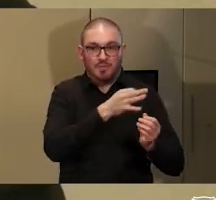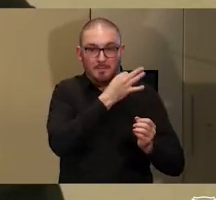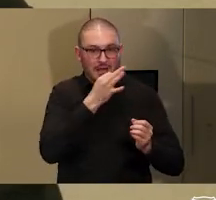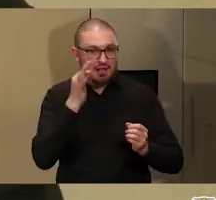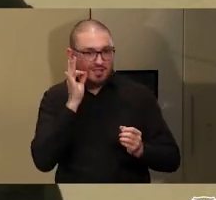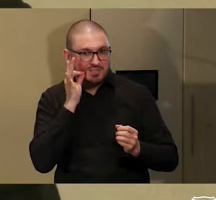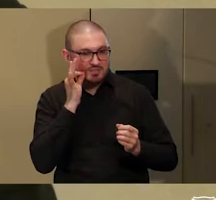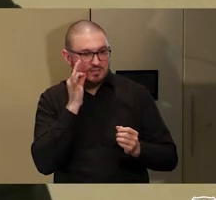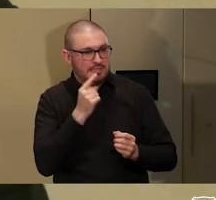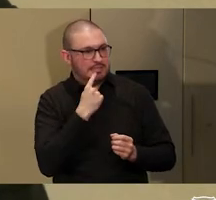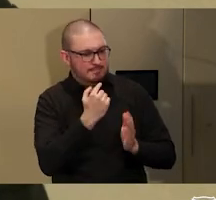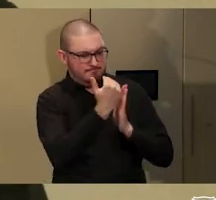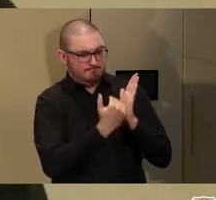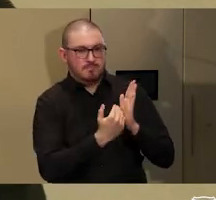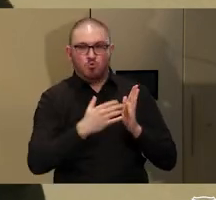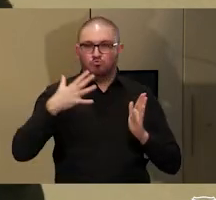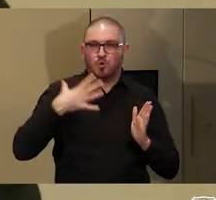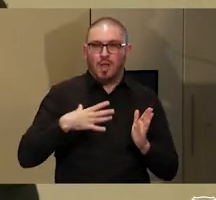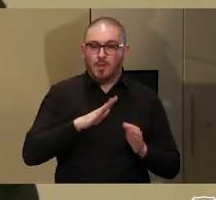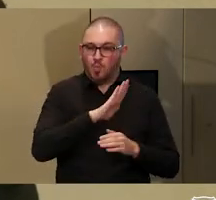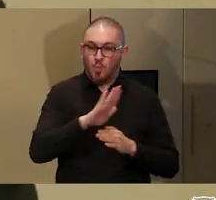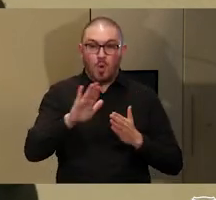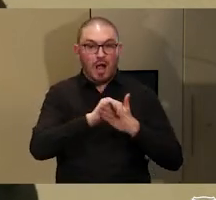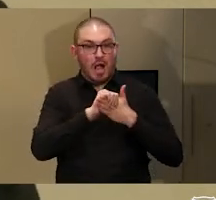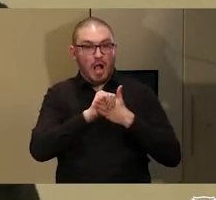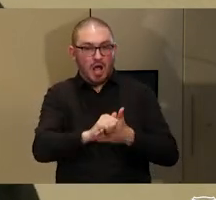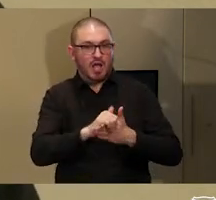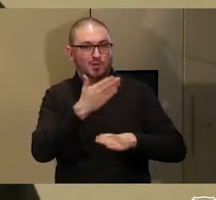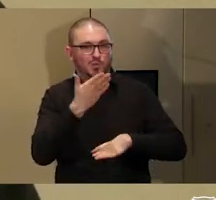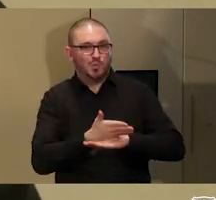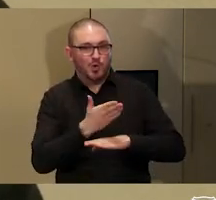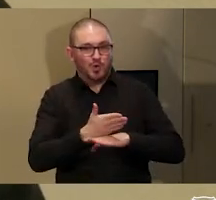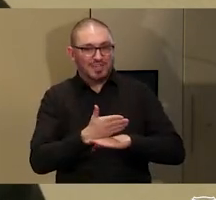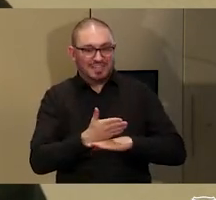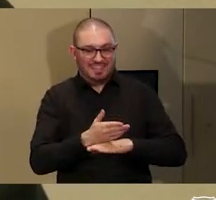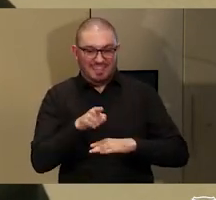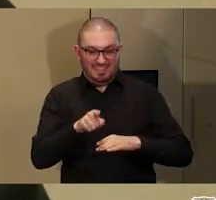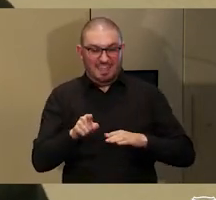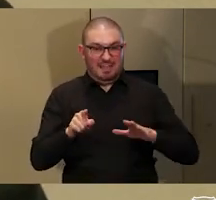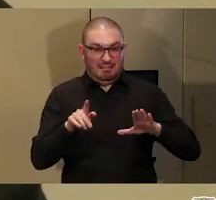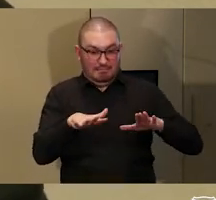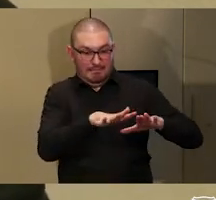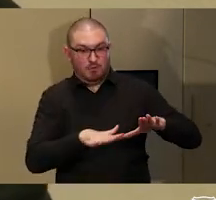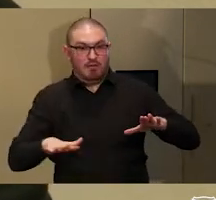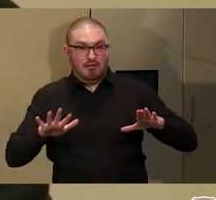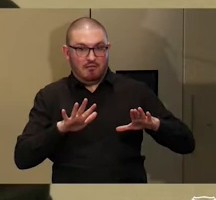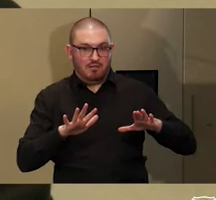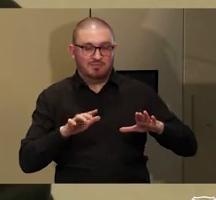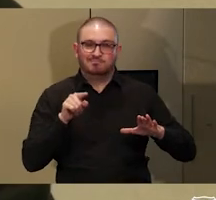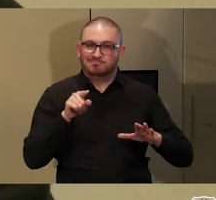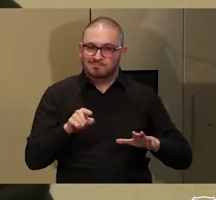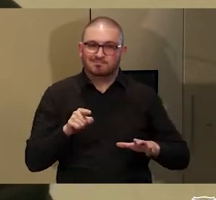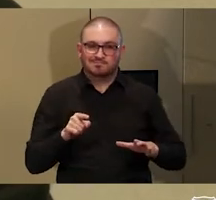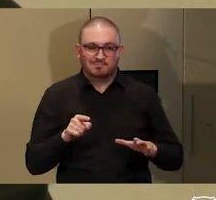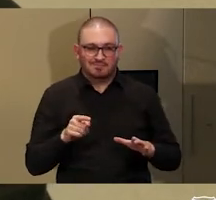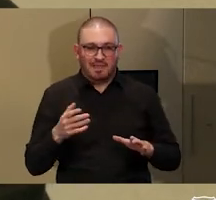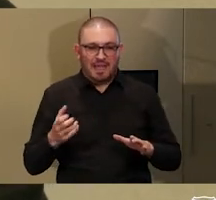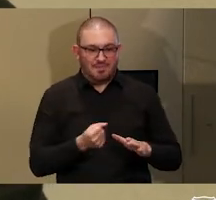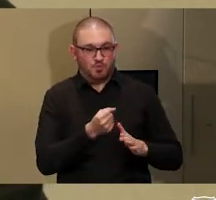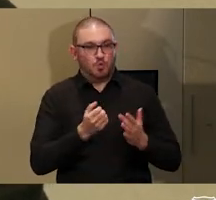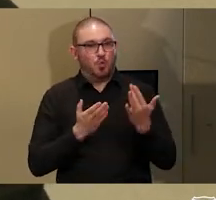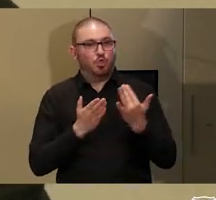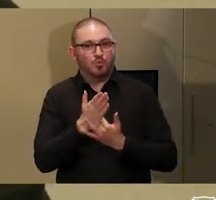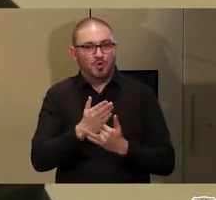made it a requirement for all guides working in their part of the world to undergo